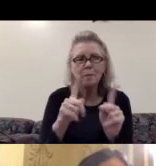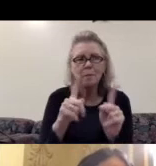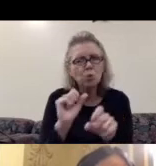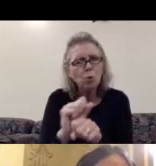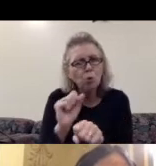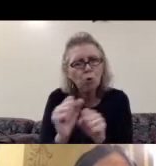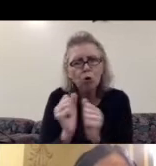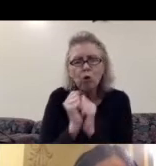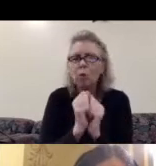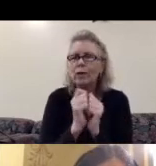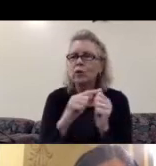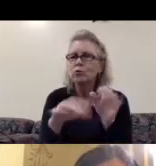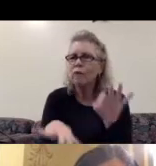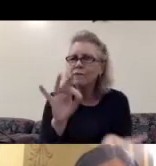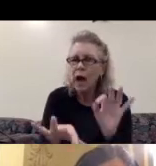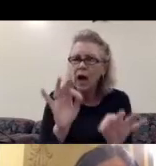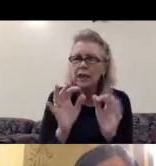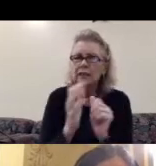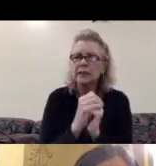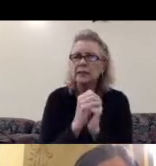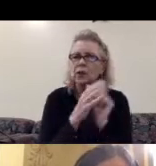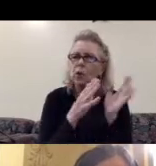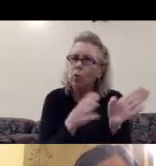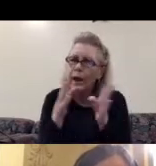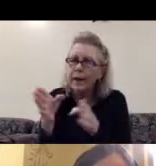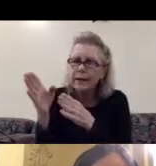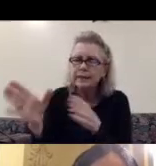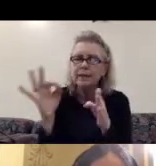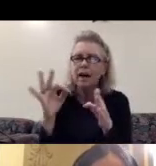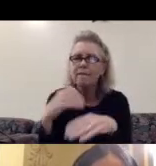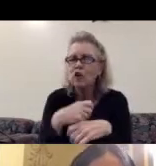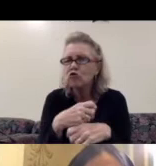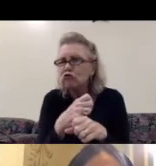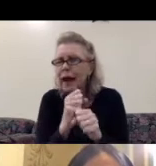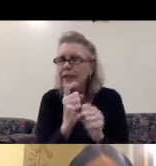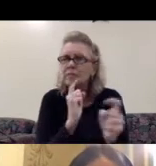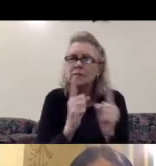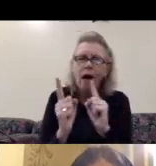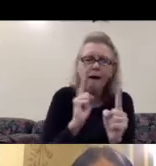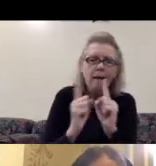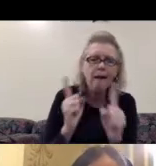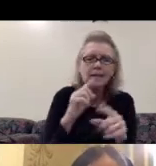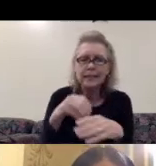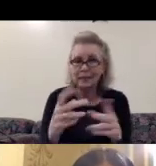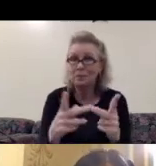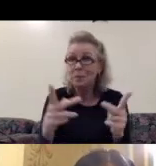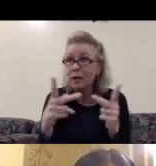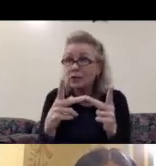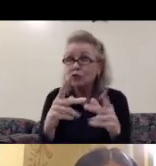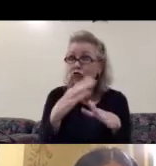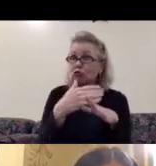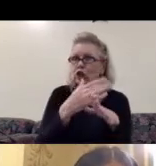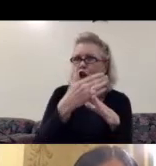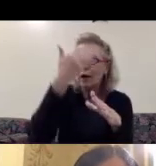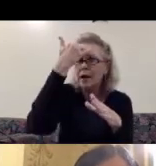finding ways of creating dialogues in the places, sharing knowledge,